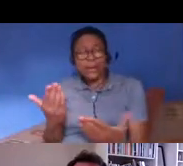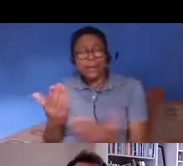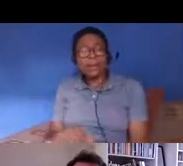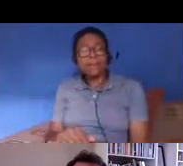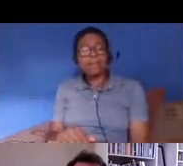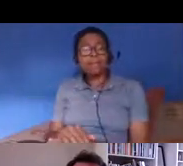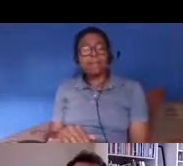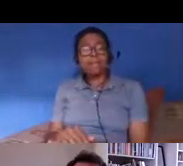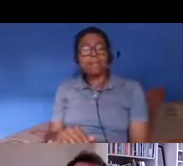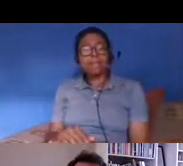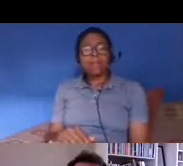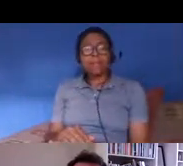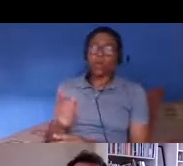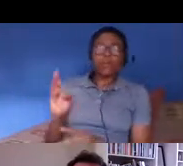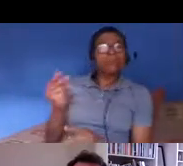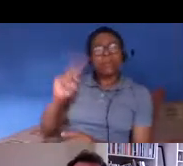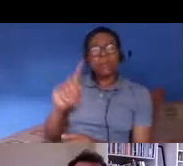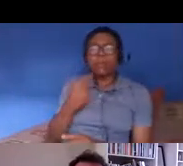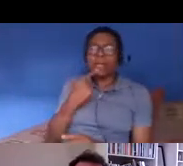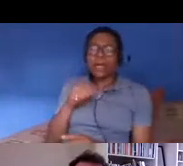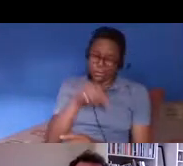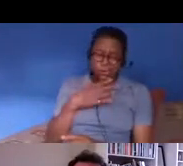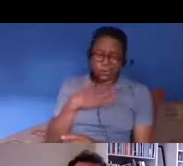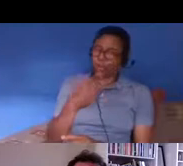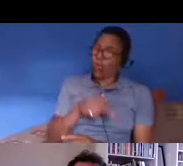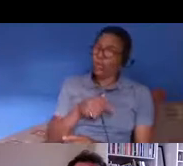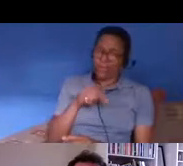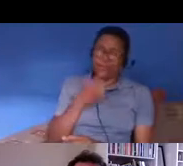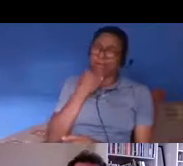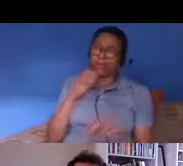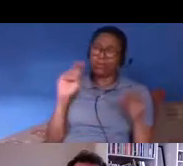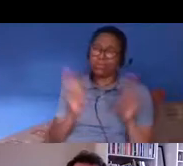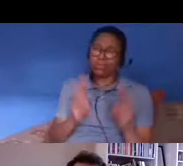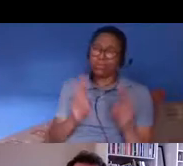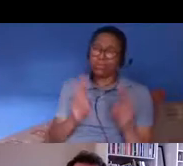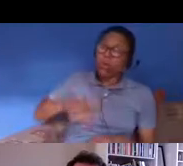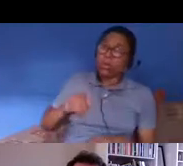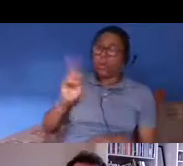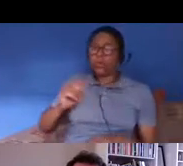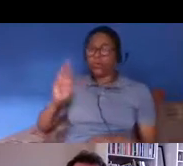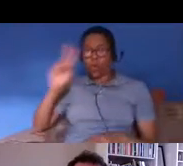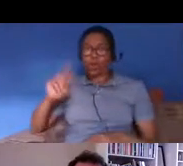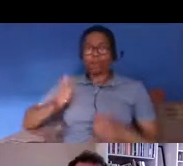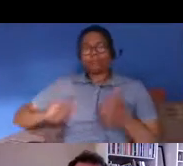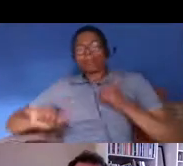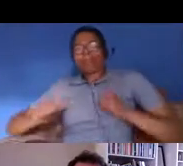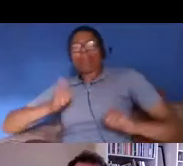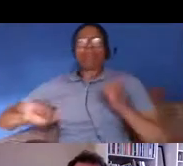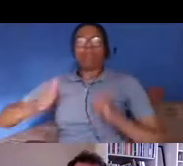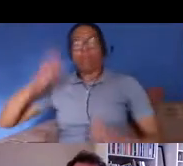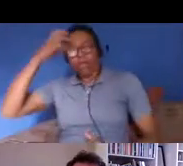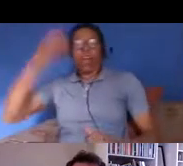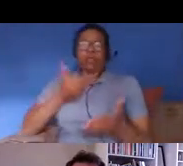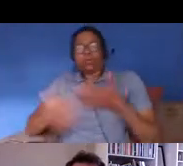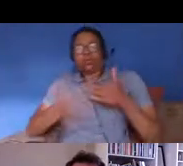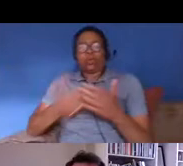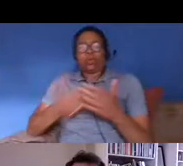i know i follow this closely there was a report in 2016 for example from the chief inspector for borders and immigration david bolt and um he